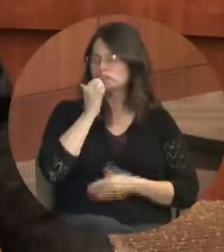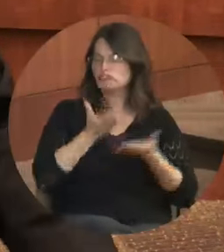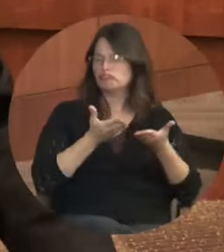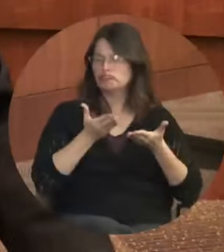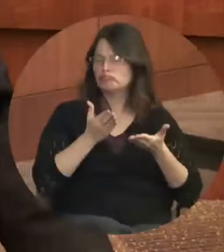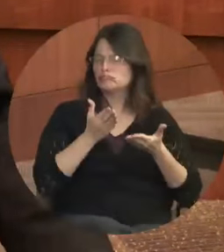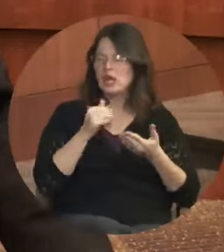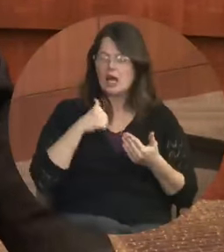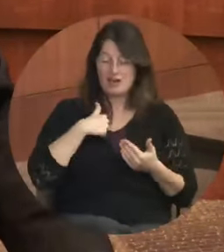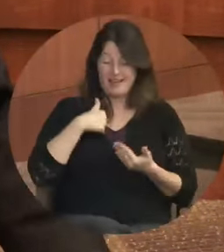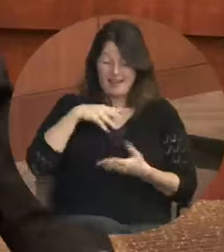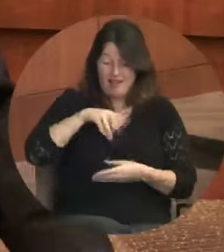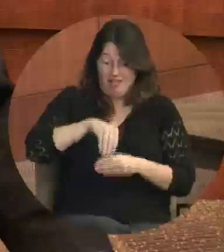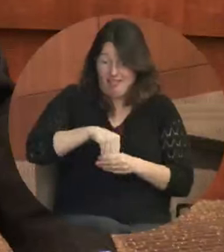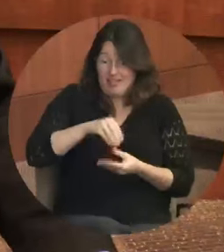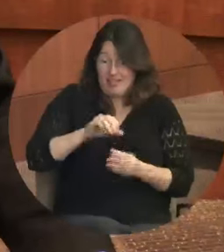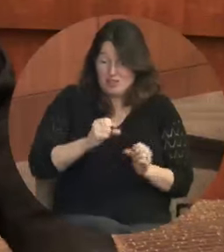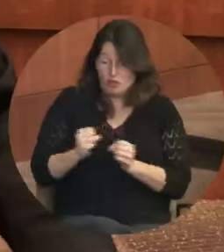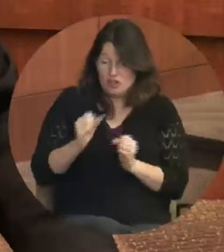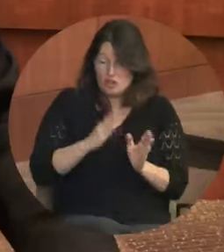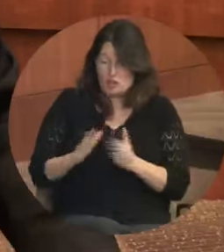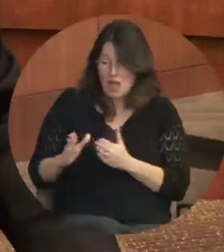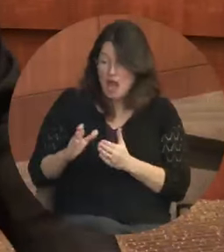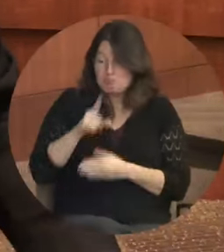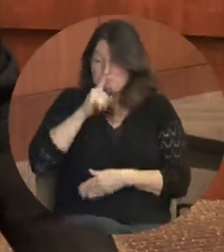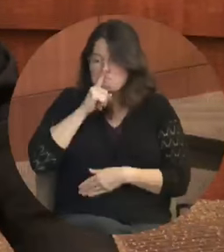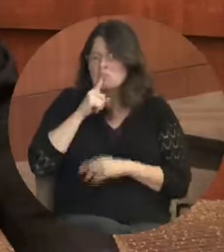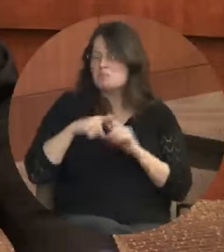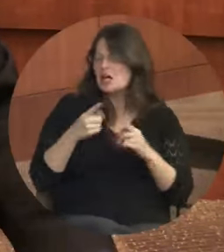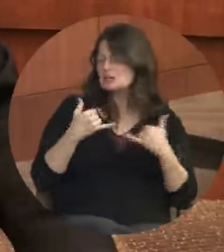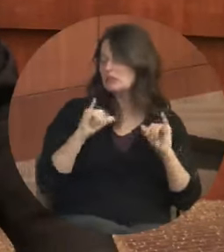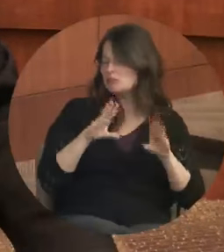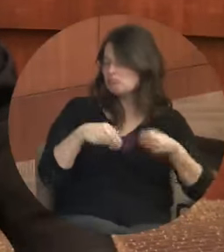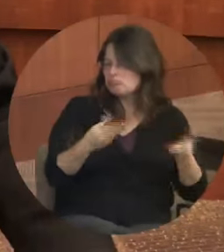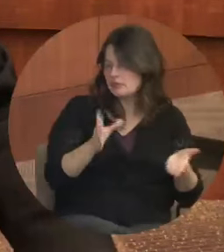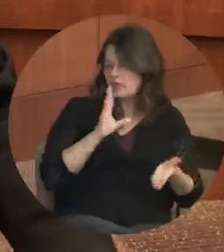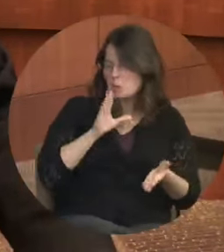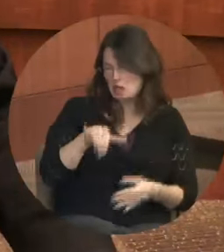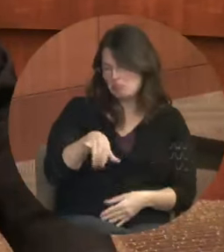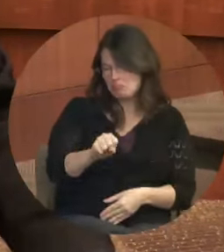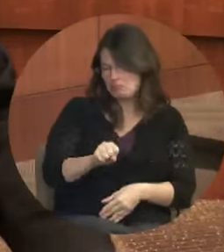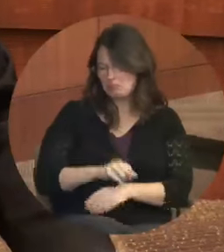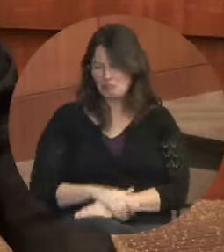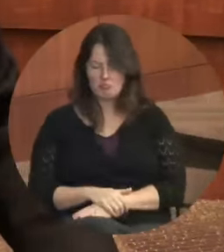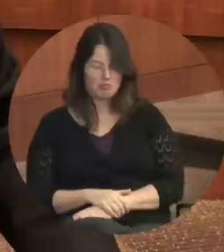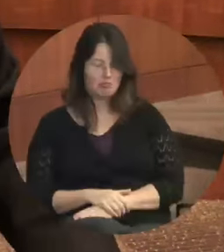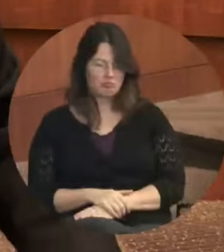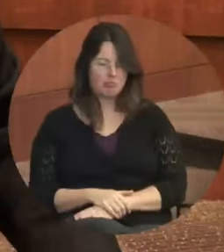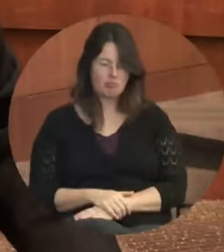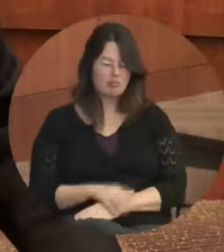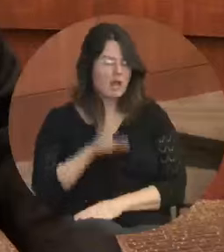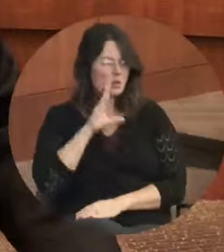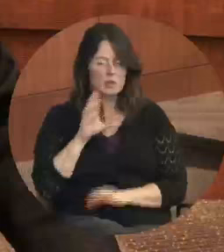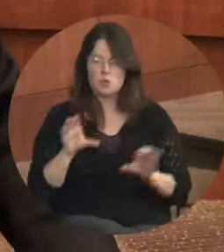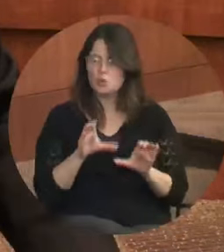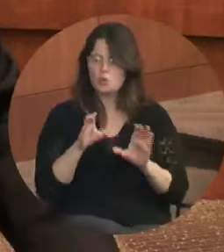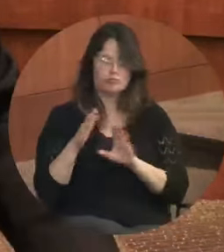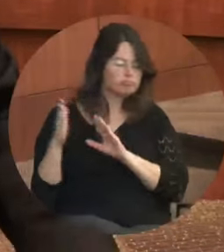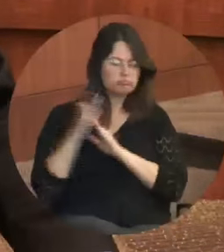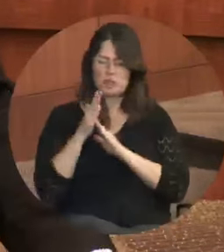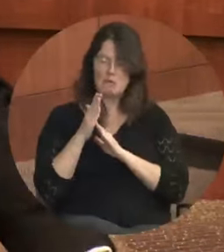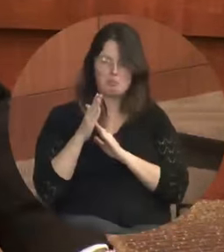concerned. We are still going to provide them and perform those services at the highest level that we can.